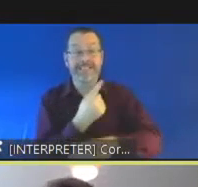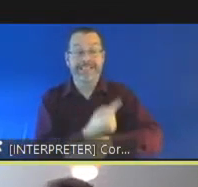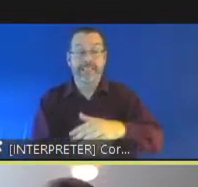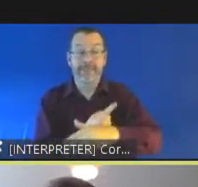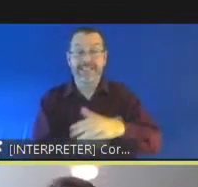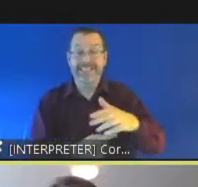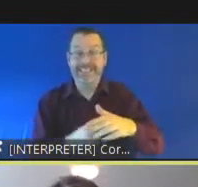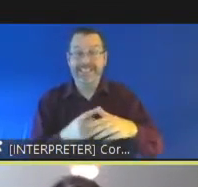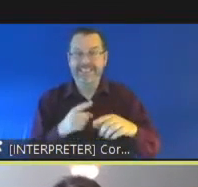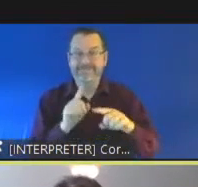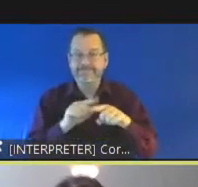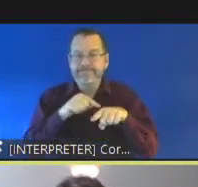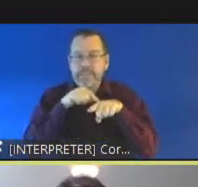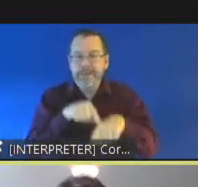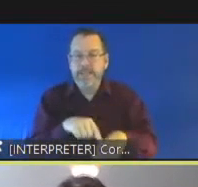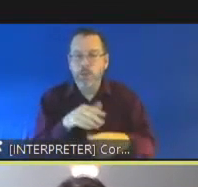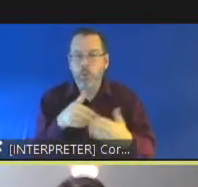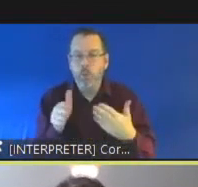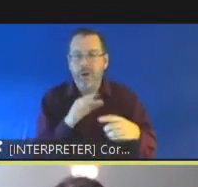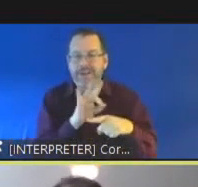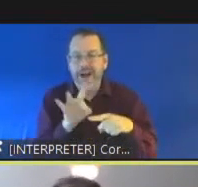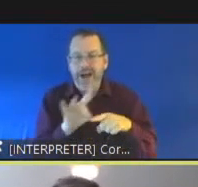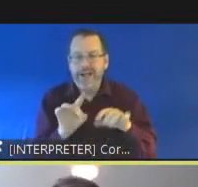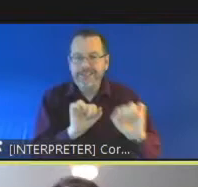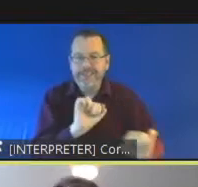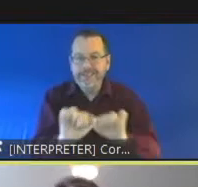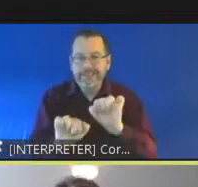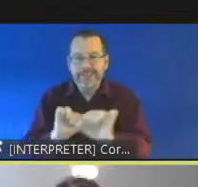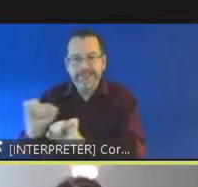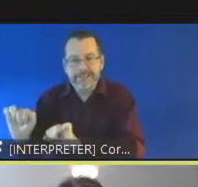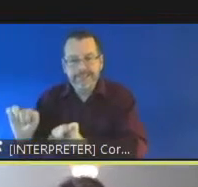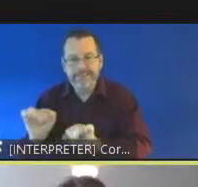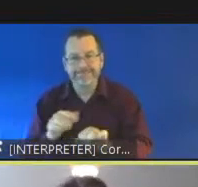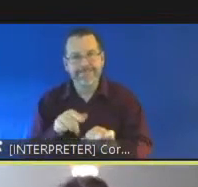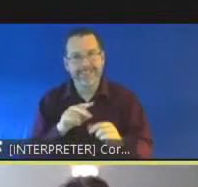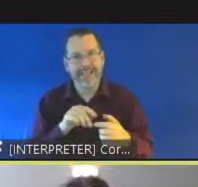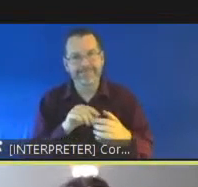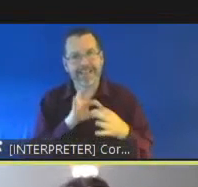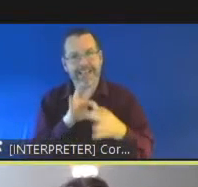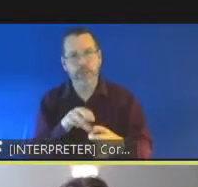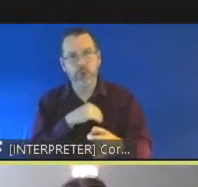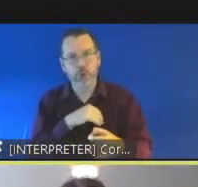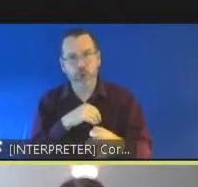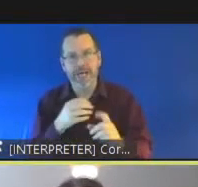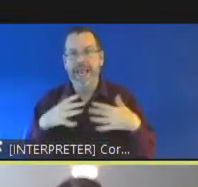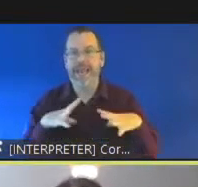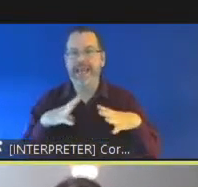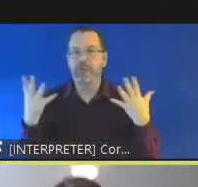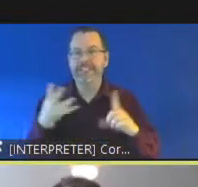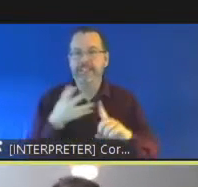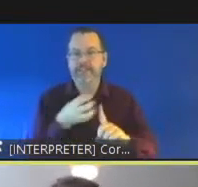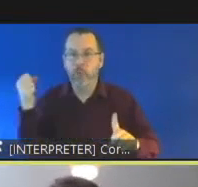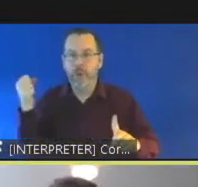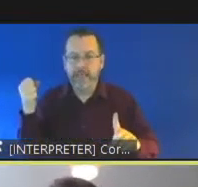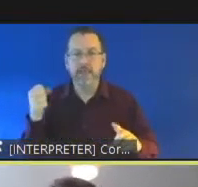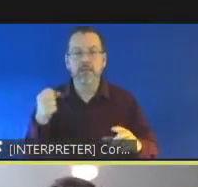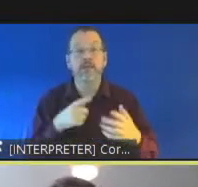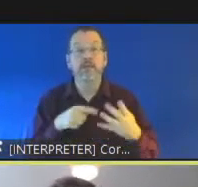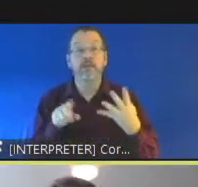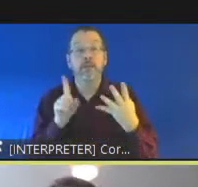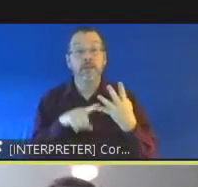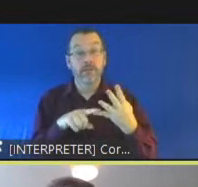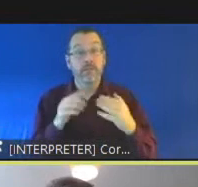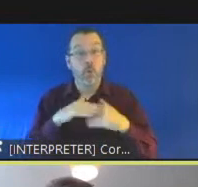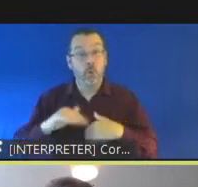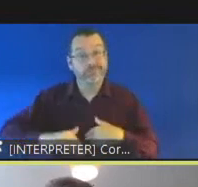forms of deprivation of liberty and then finally uh no surprising uh surprises to see that the heightened risk of